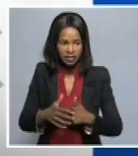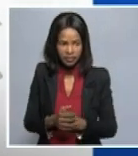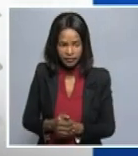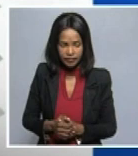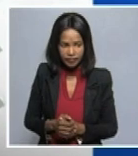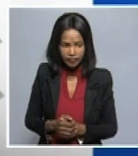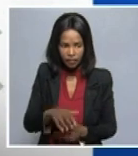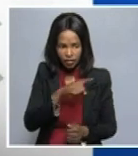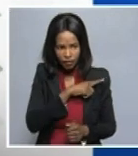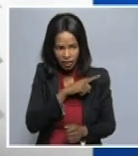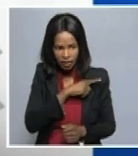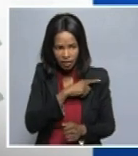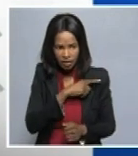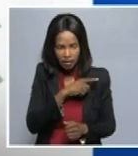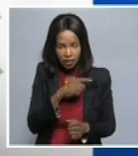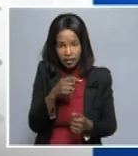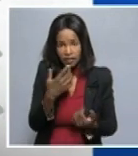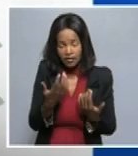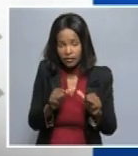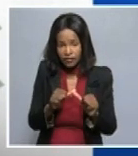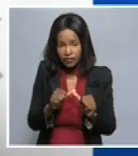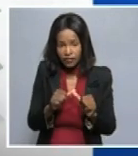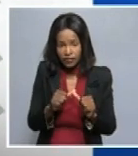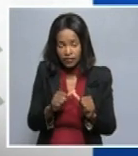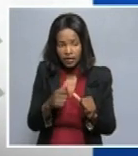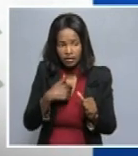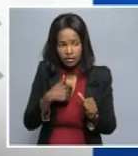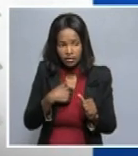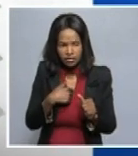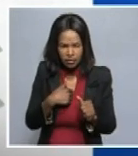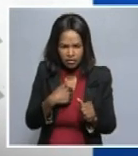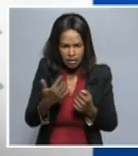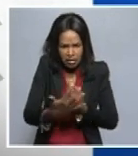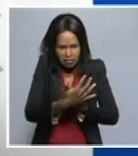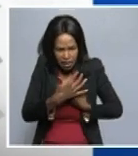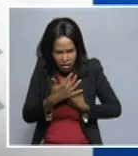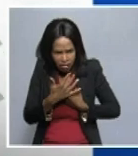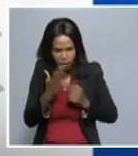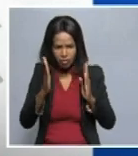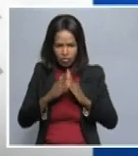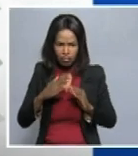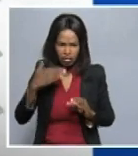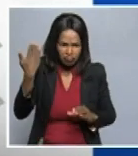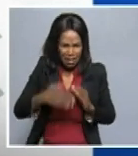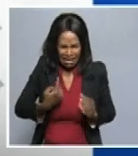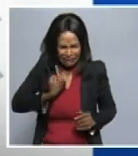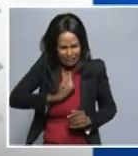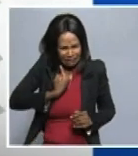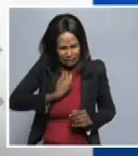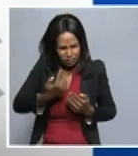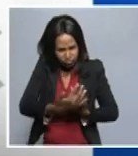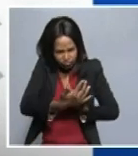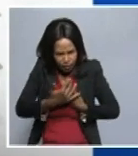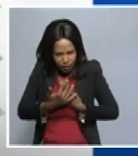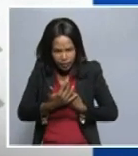otherwise you are going to put people to the risk. So I remain self-isolated at home. I